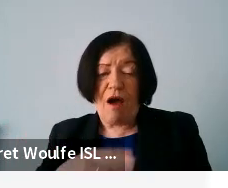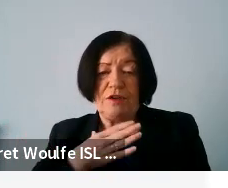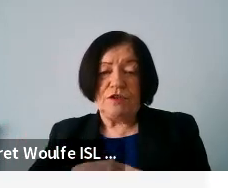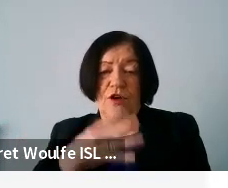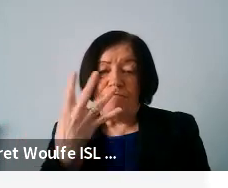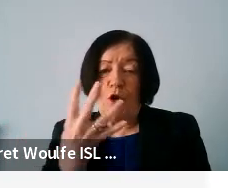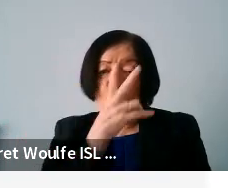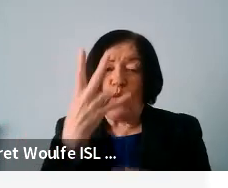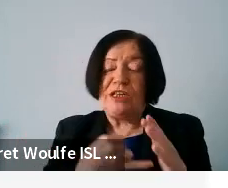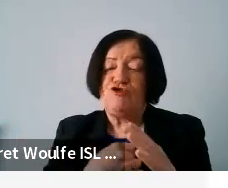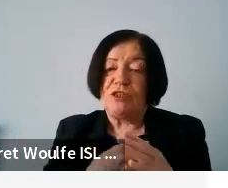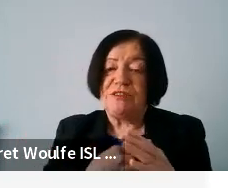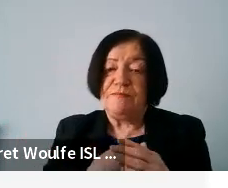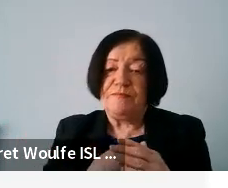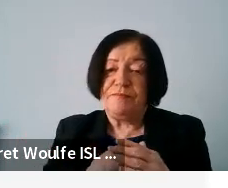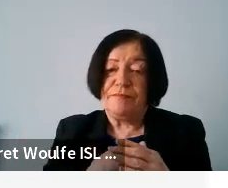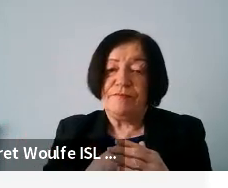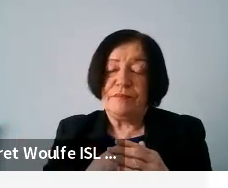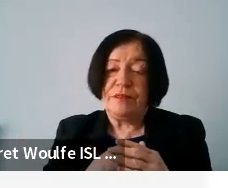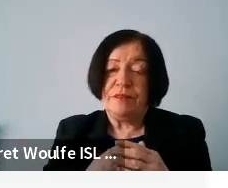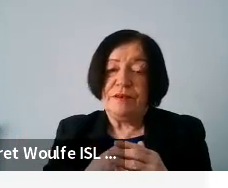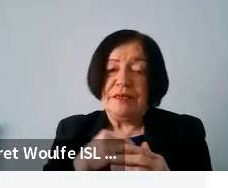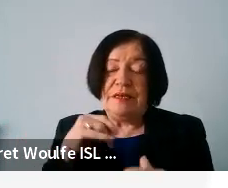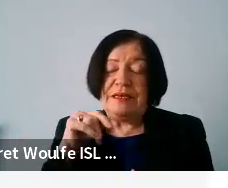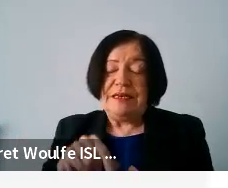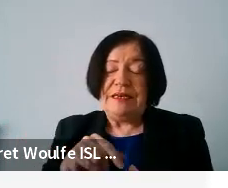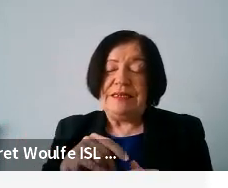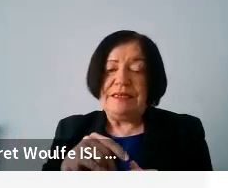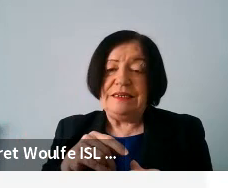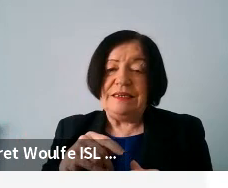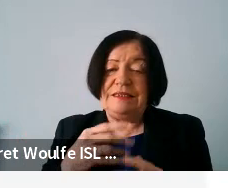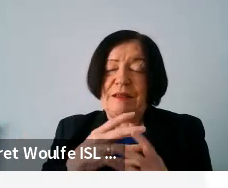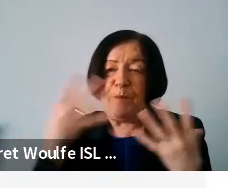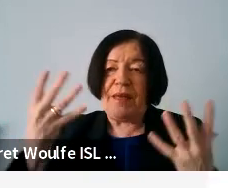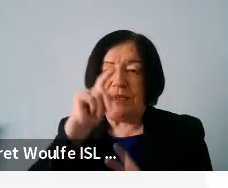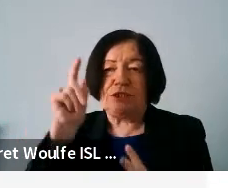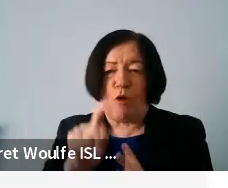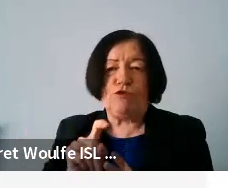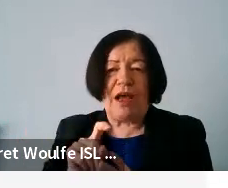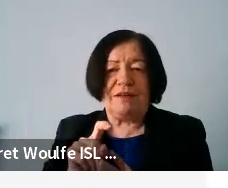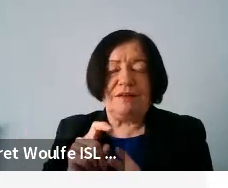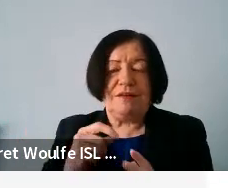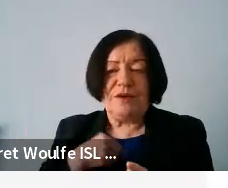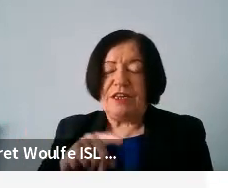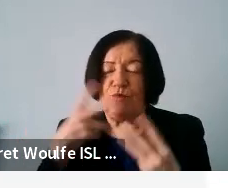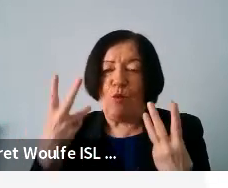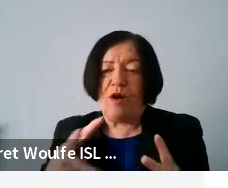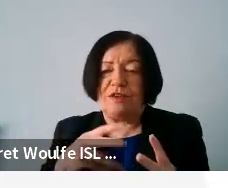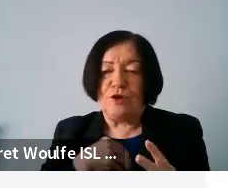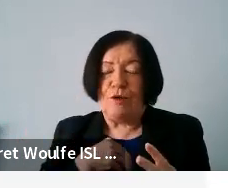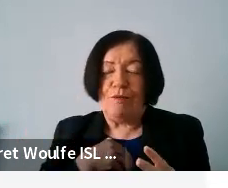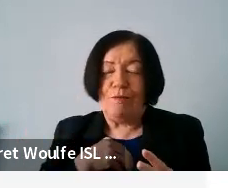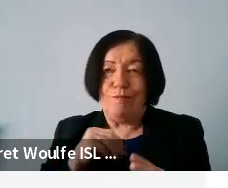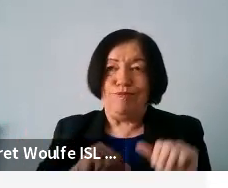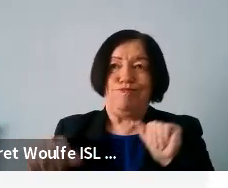four questions. Because it is quite a topic and we did not want to overwhelm